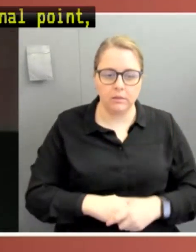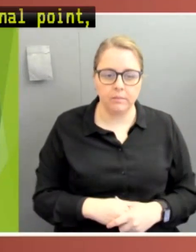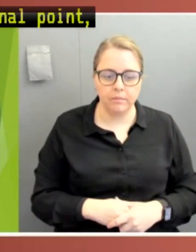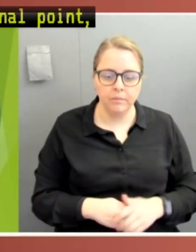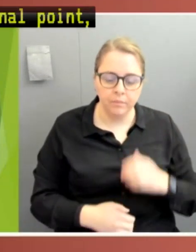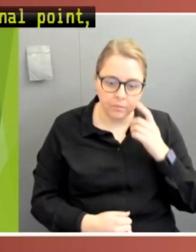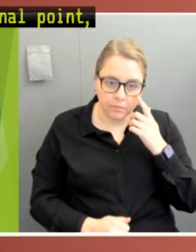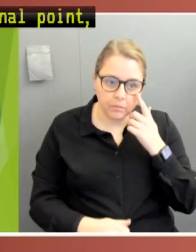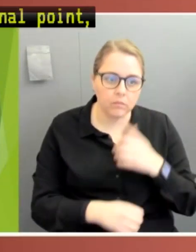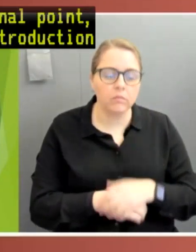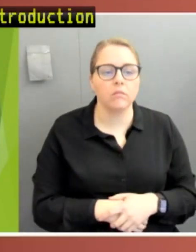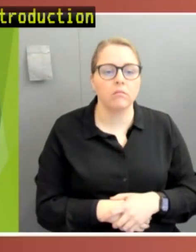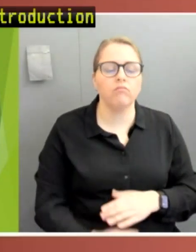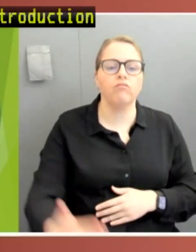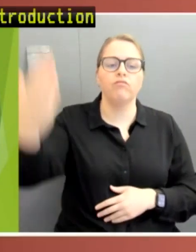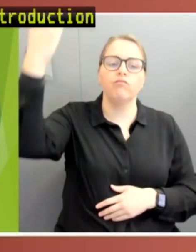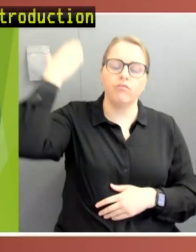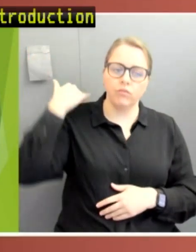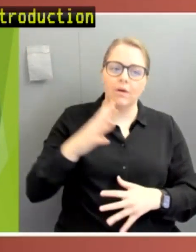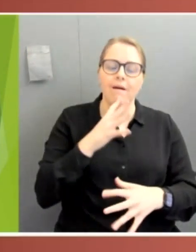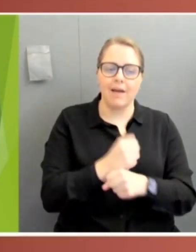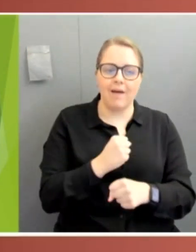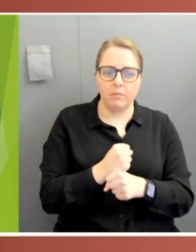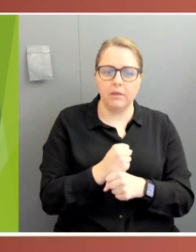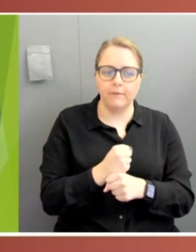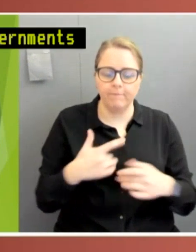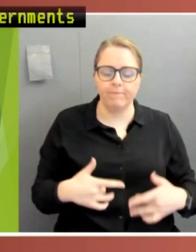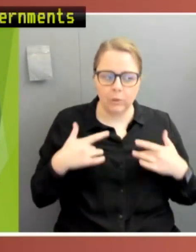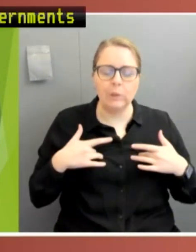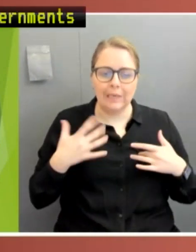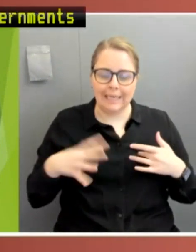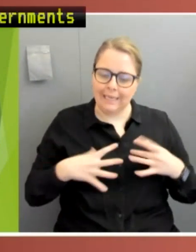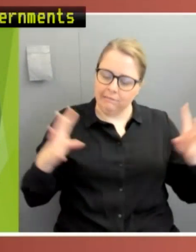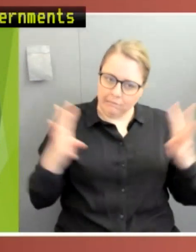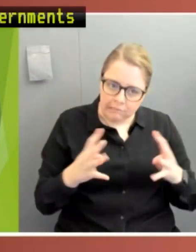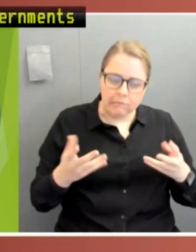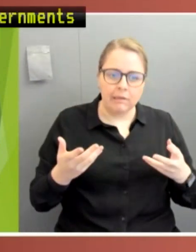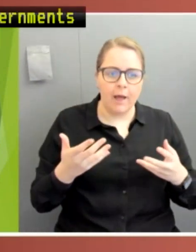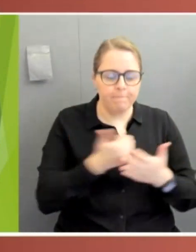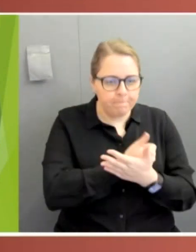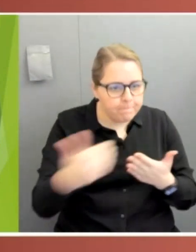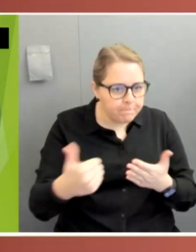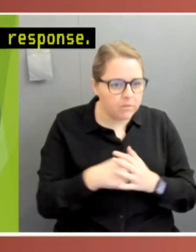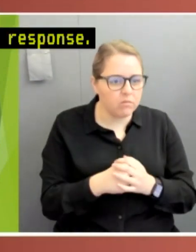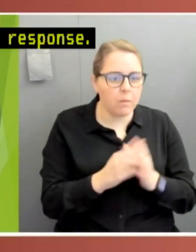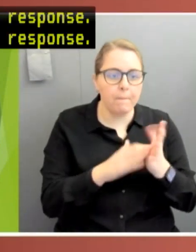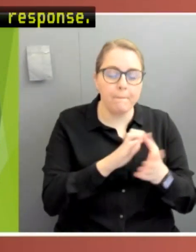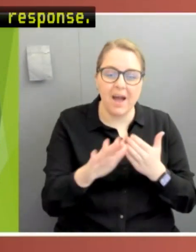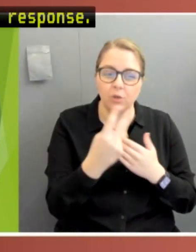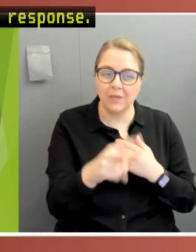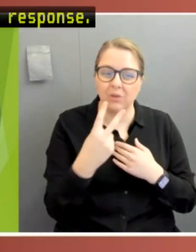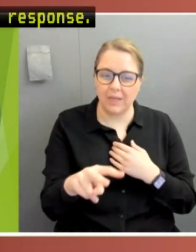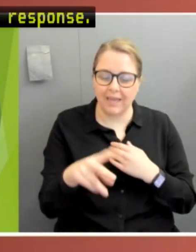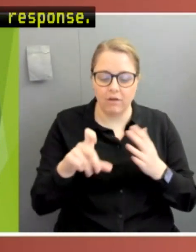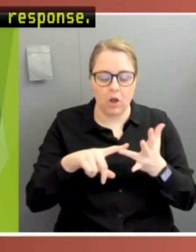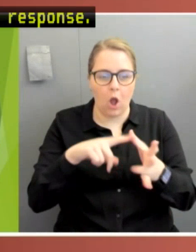Early in the pandemic, governments recognised the need for a coordinated and consistent response. On the 13th of March 2020, the Council of Australian Governments, COAG, agreed to